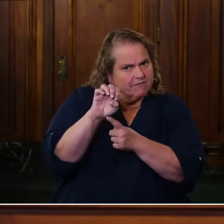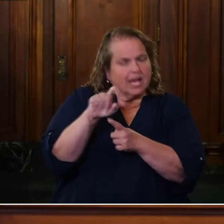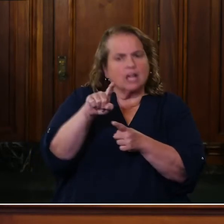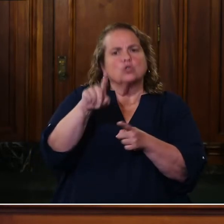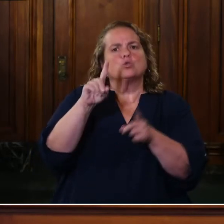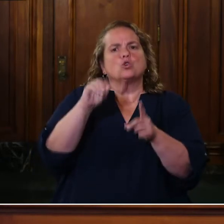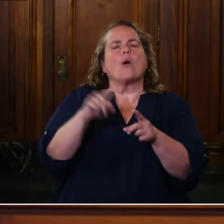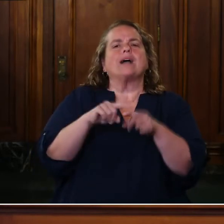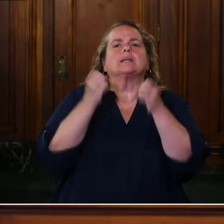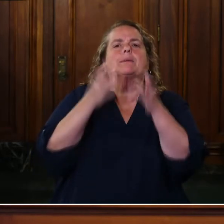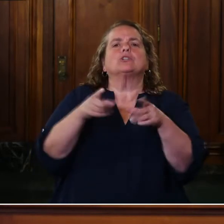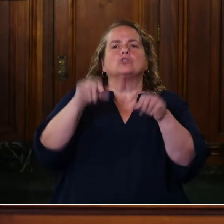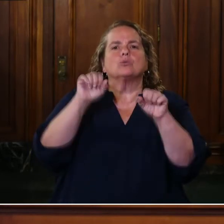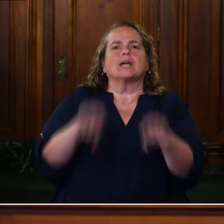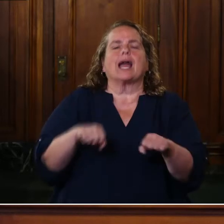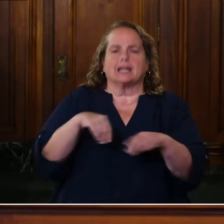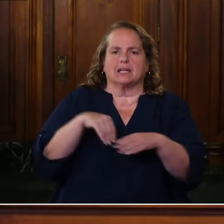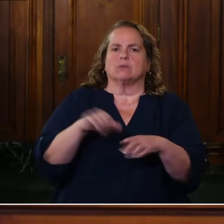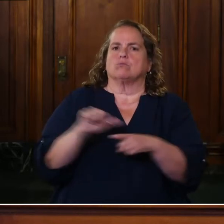and, and put them into practice.